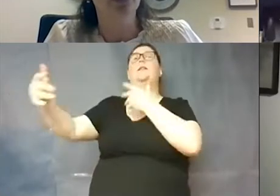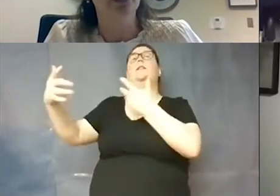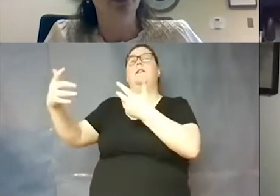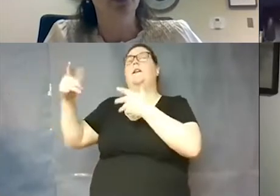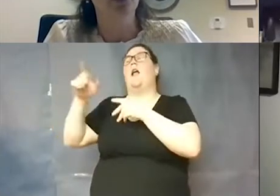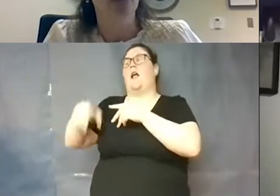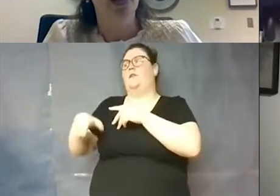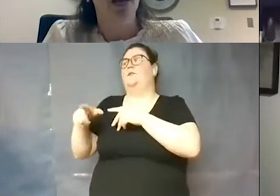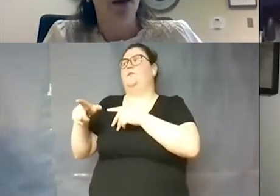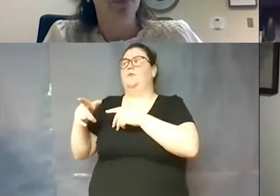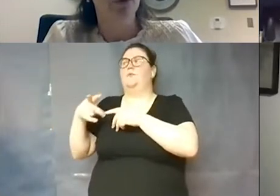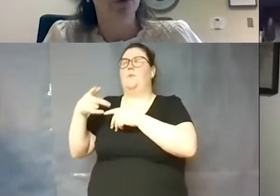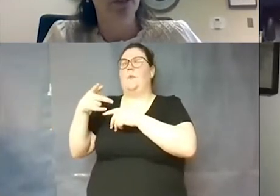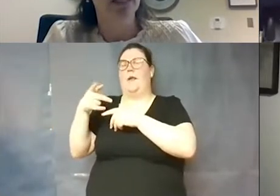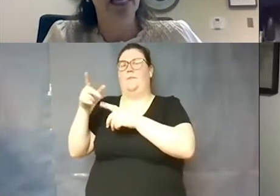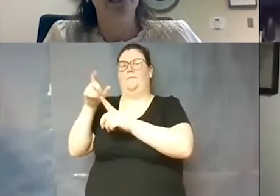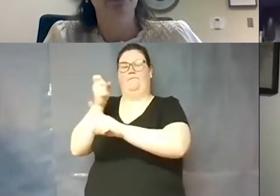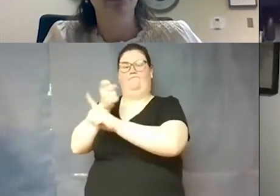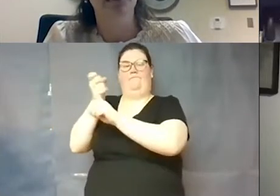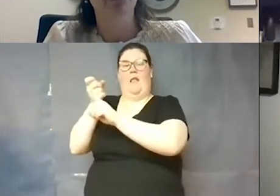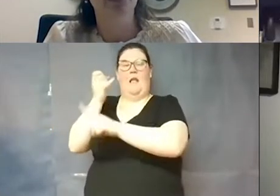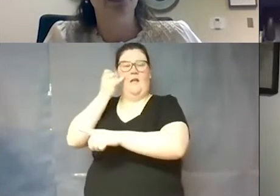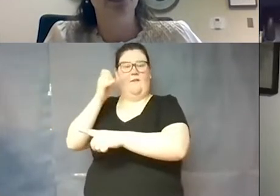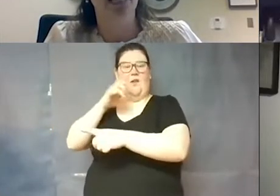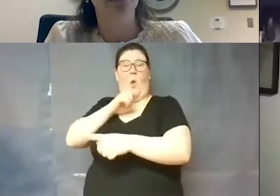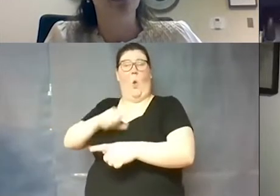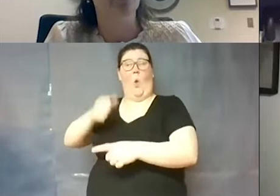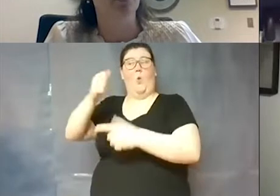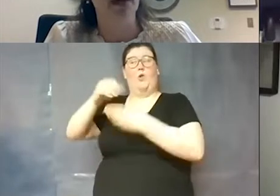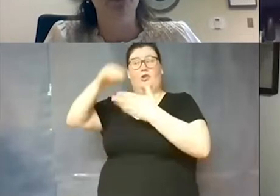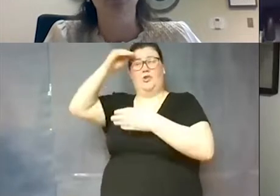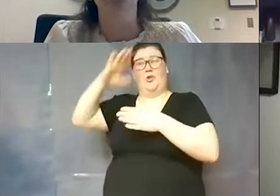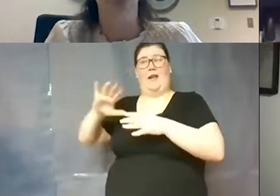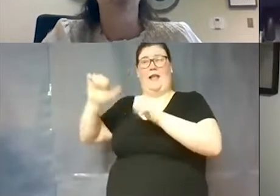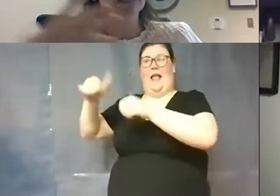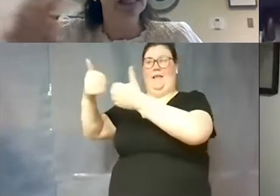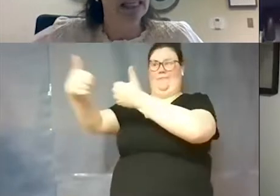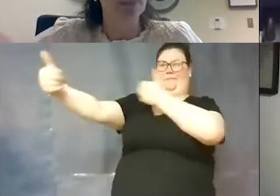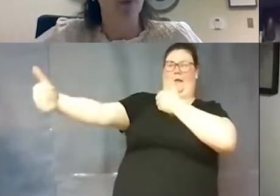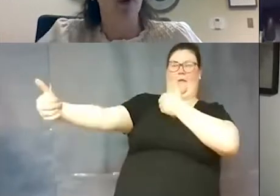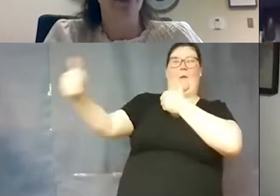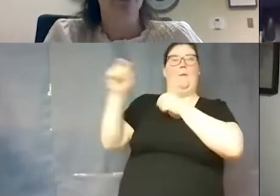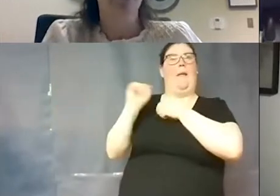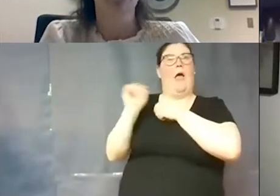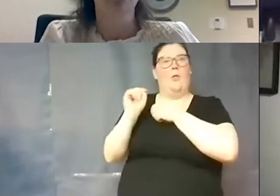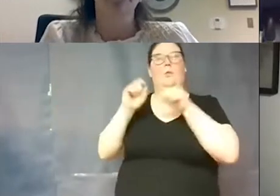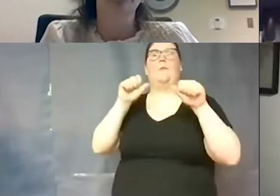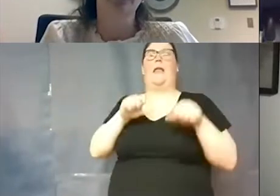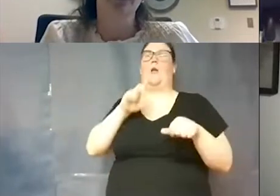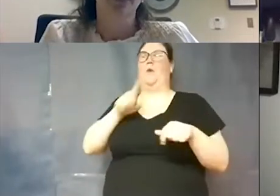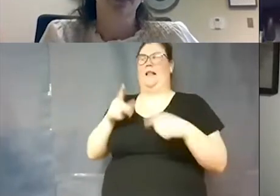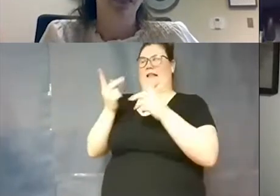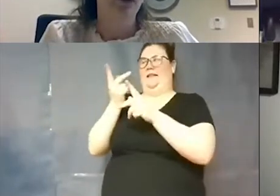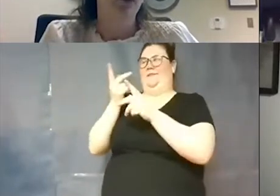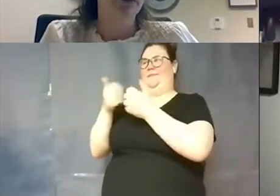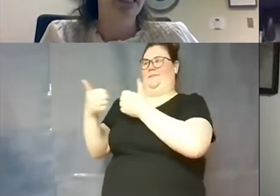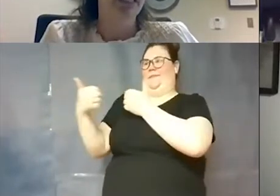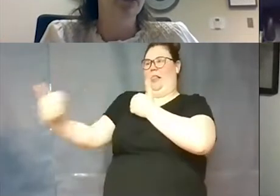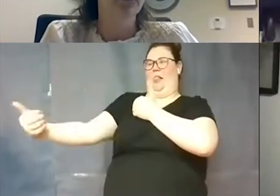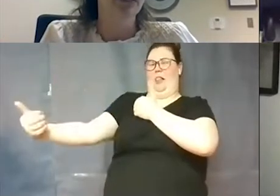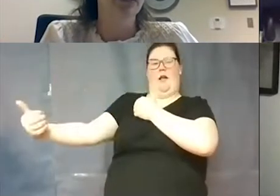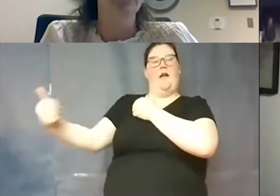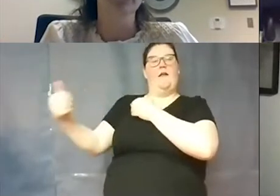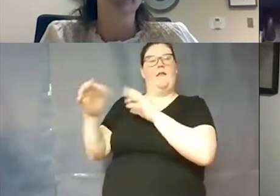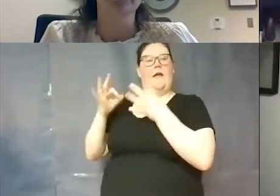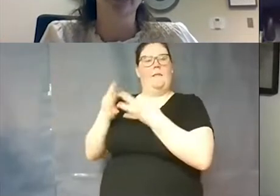student who um who really can maintain their distance and has a separate bathroom and can really keep away from the family that quarantine